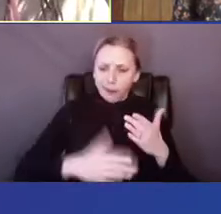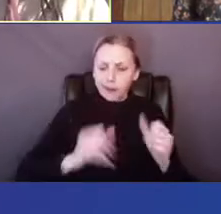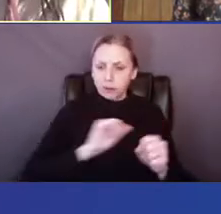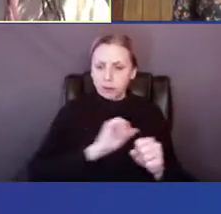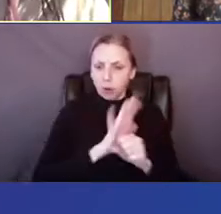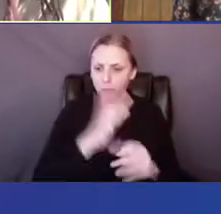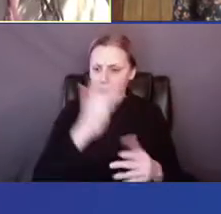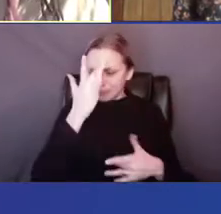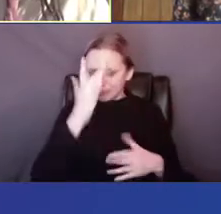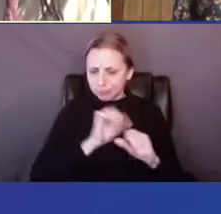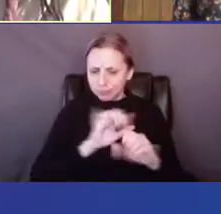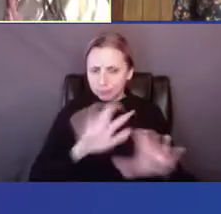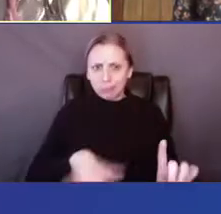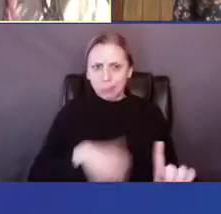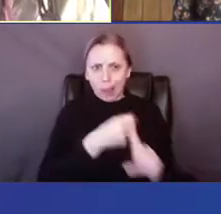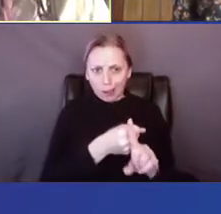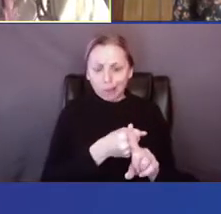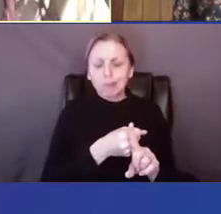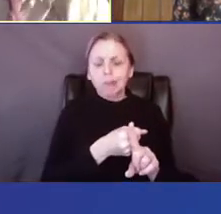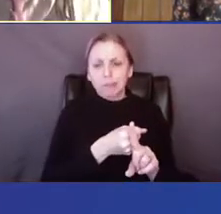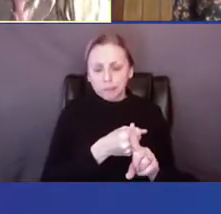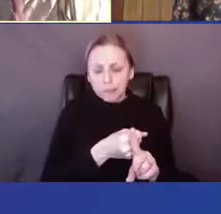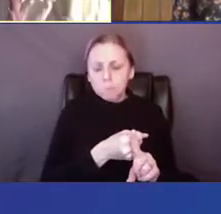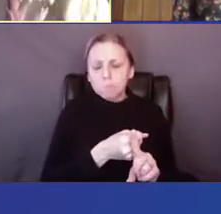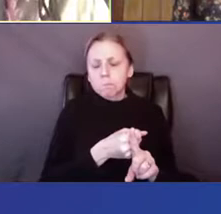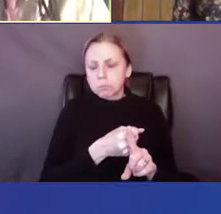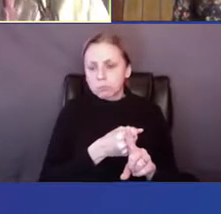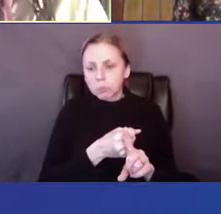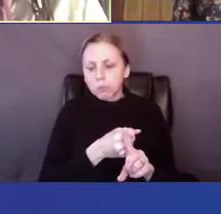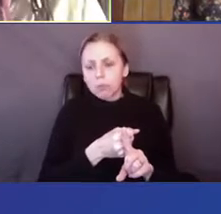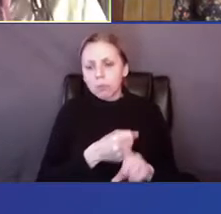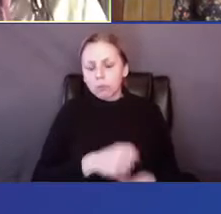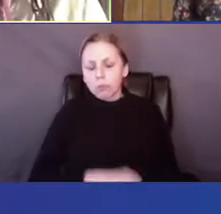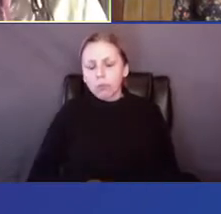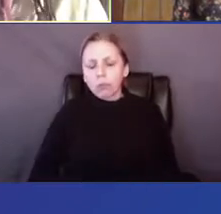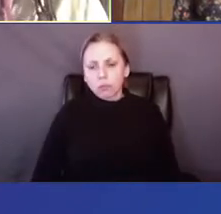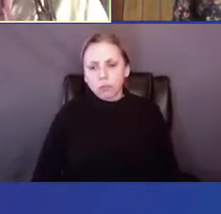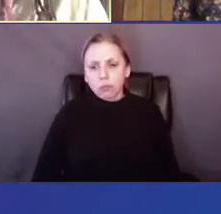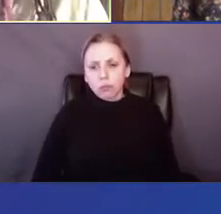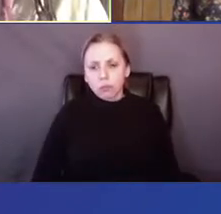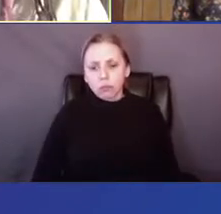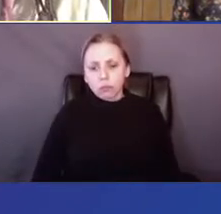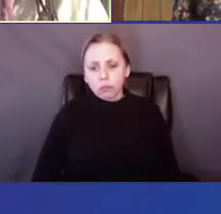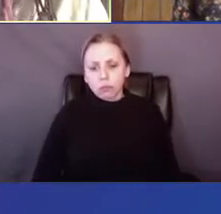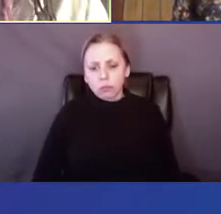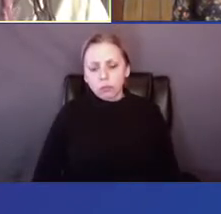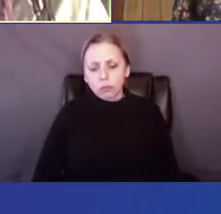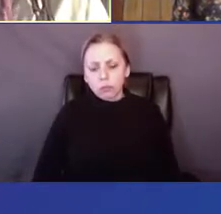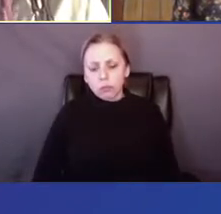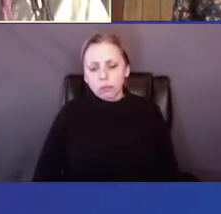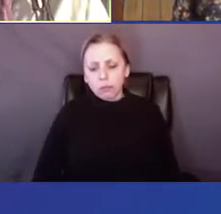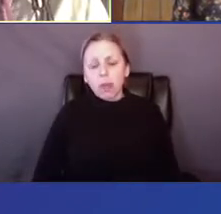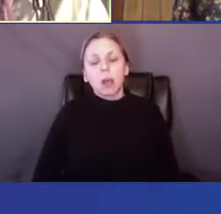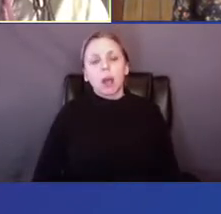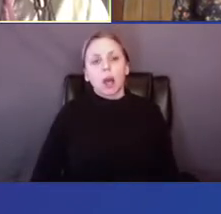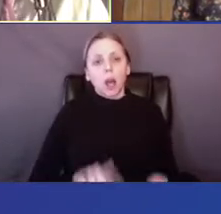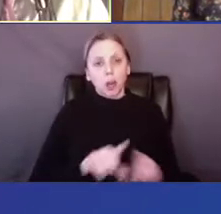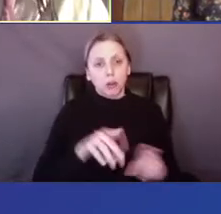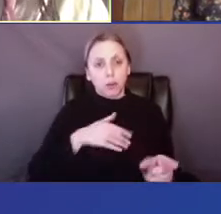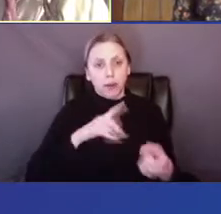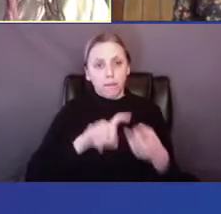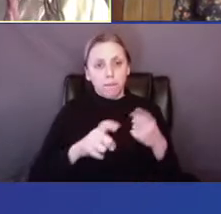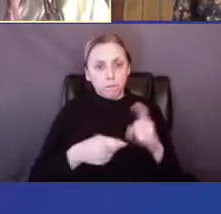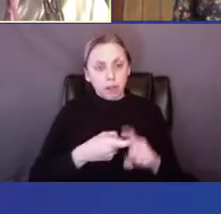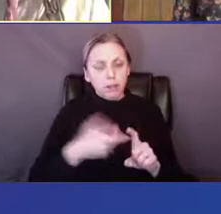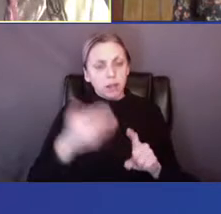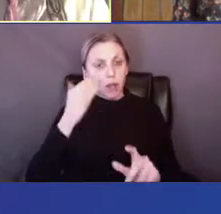And, uh, uh, I'm also, I, I have friends and, or, or people, I know of people who, uh, who